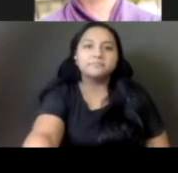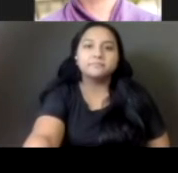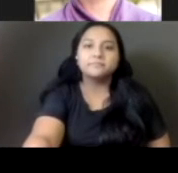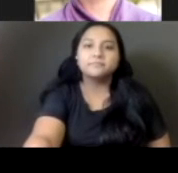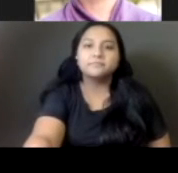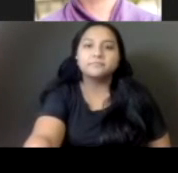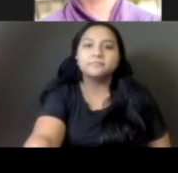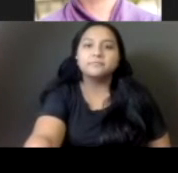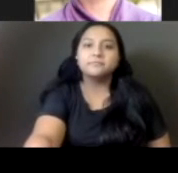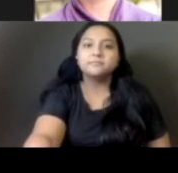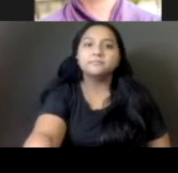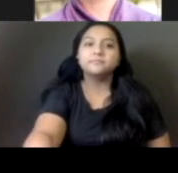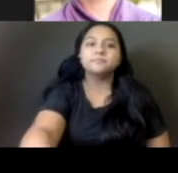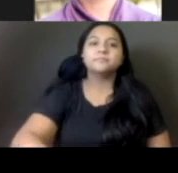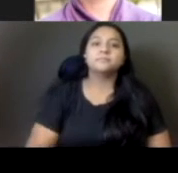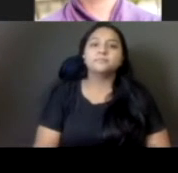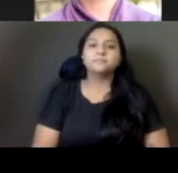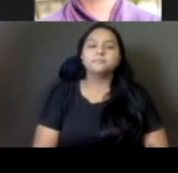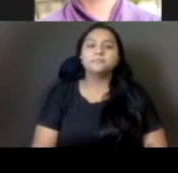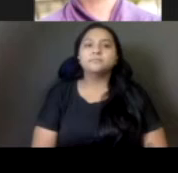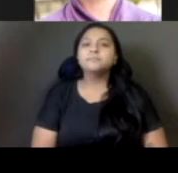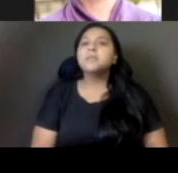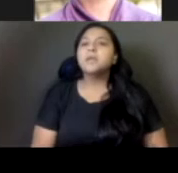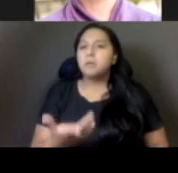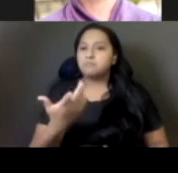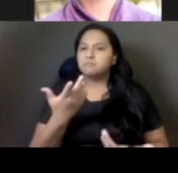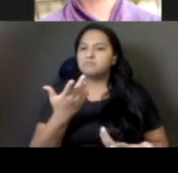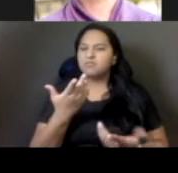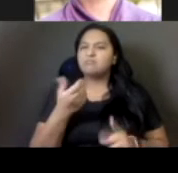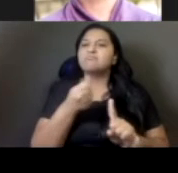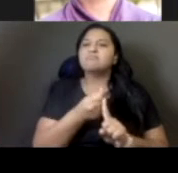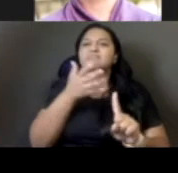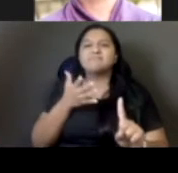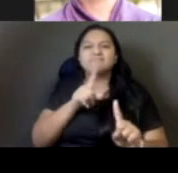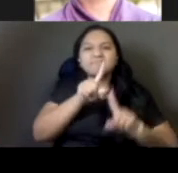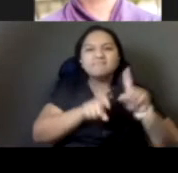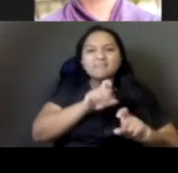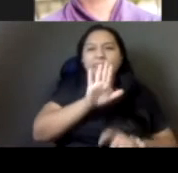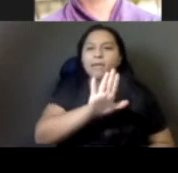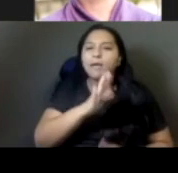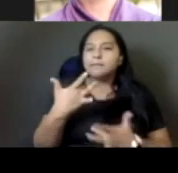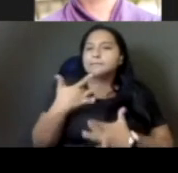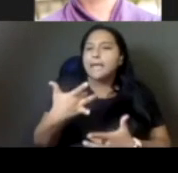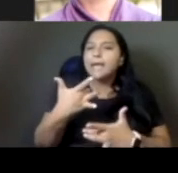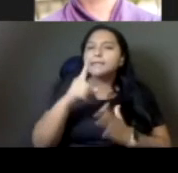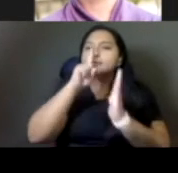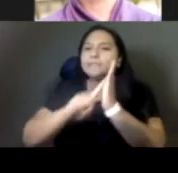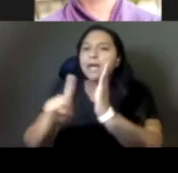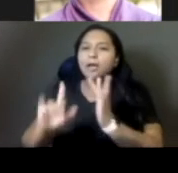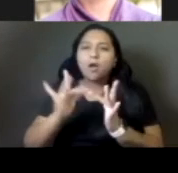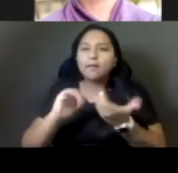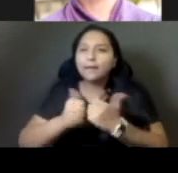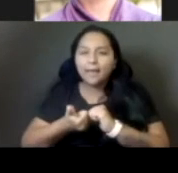And then what we asked them is, you know, which platforms do you use? You know, what platforms do you use and check daily specifically? So YouTube, Instagram